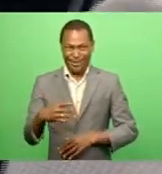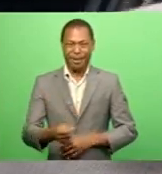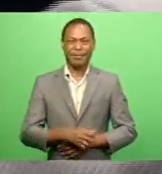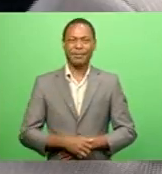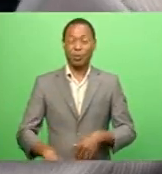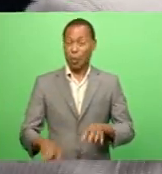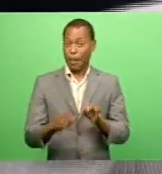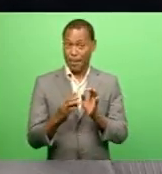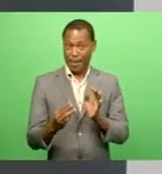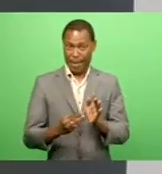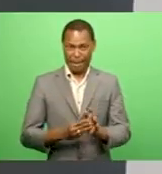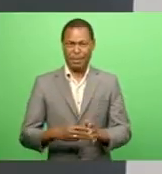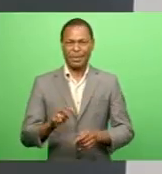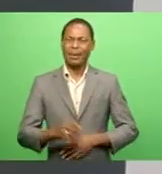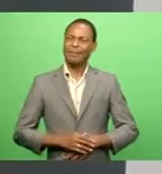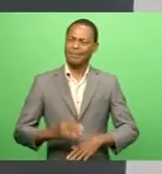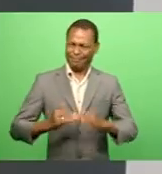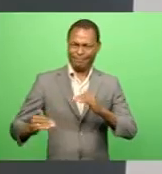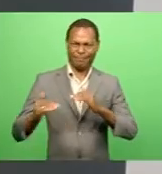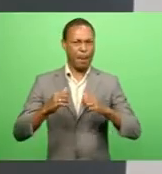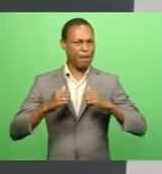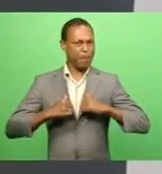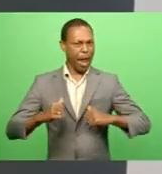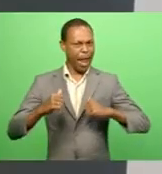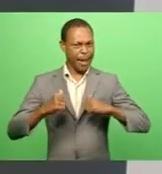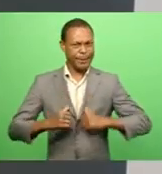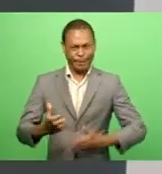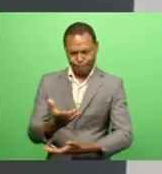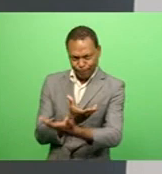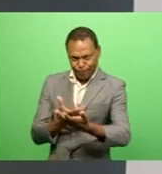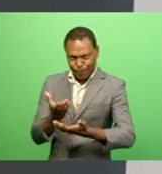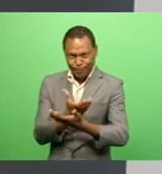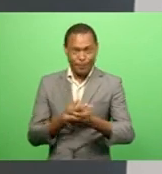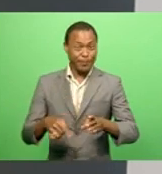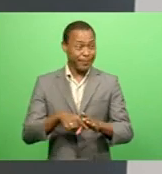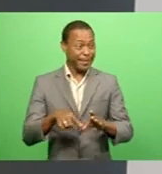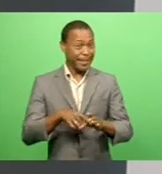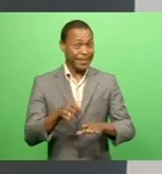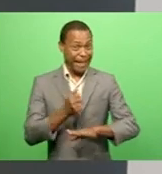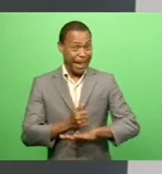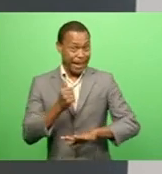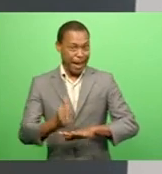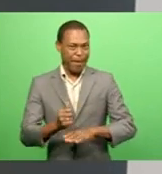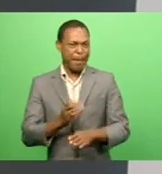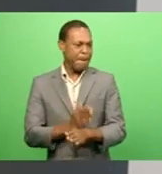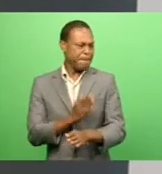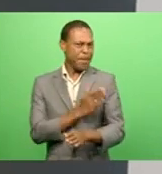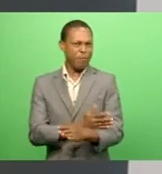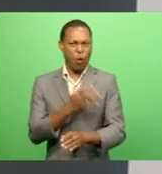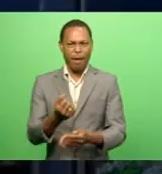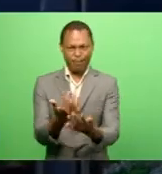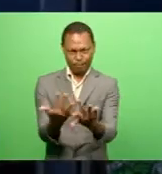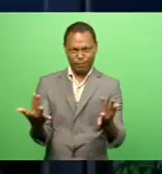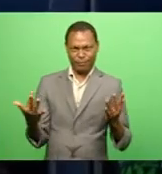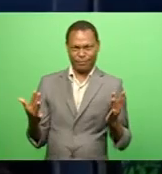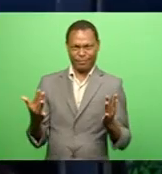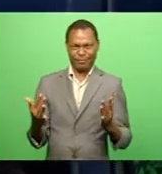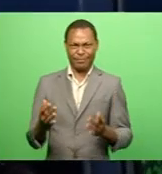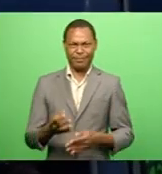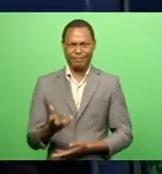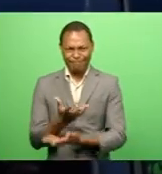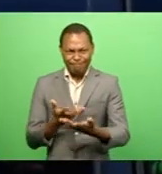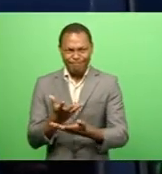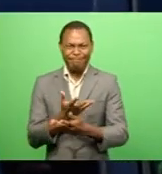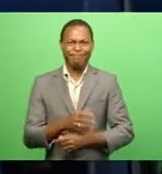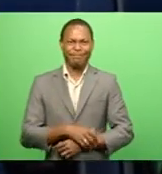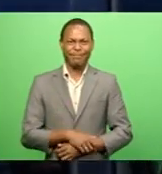it is standard practice that government agencies consult within the government Before seeking consultation from the public Yes, I've